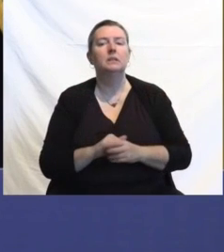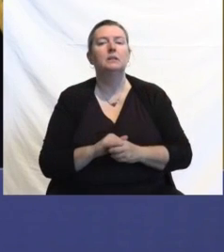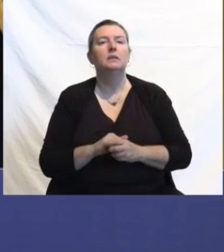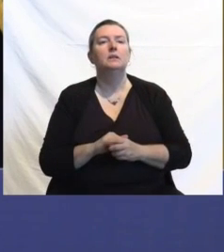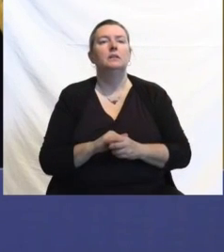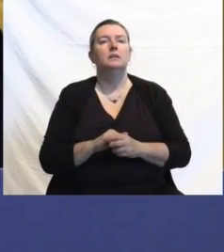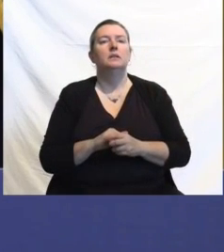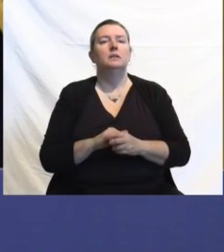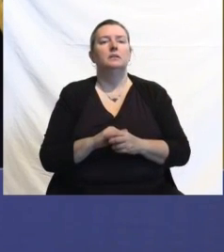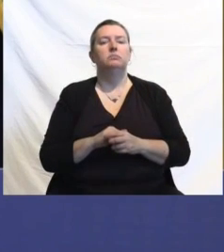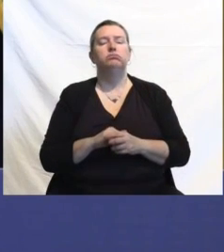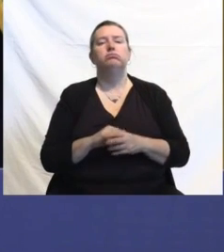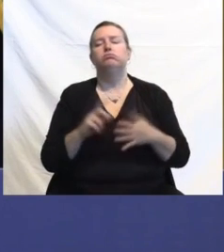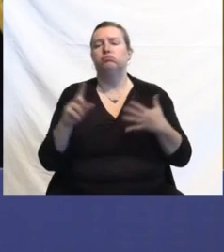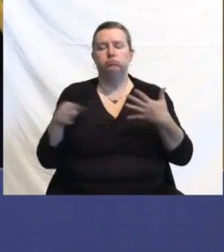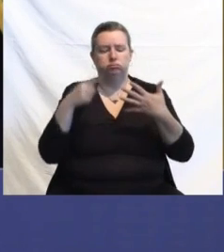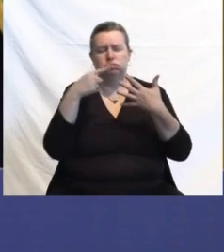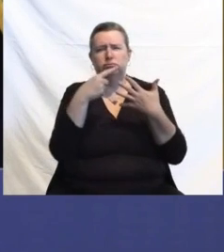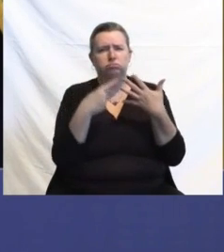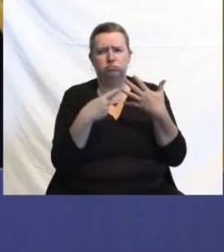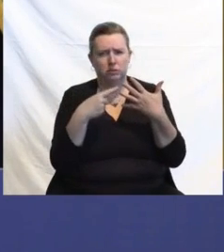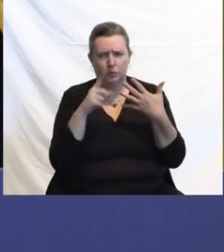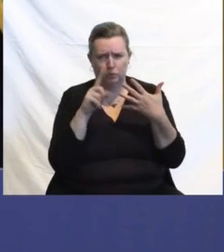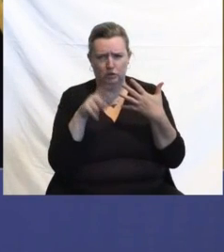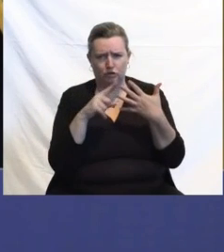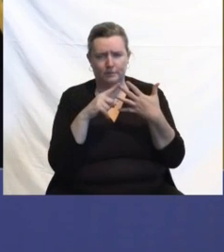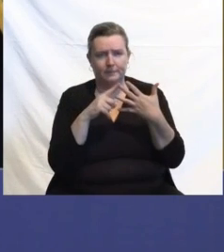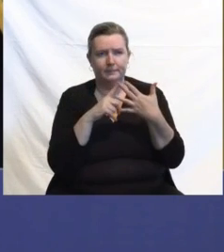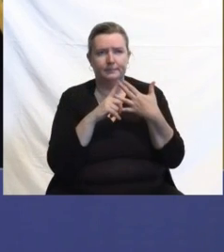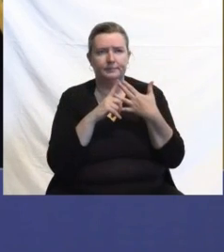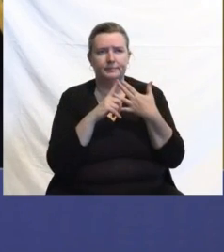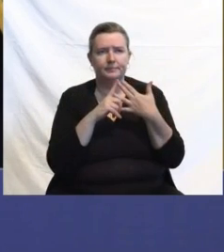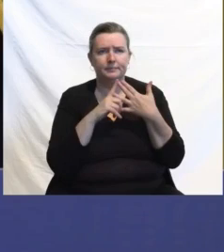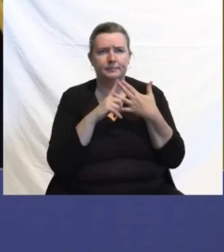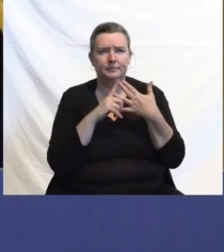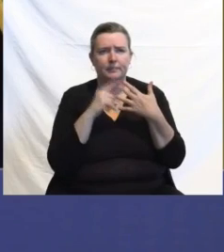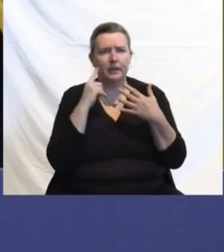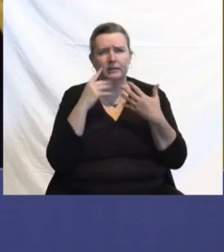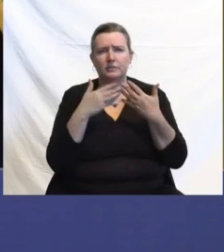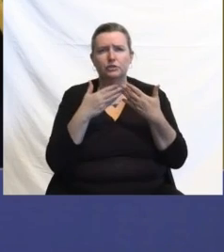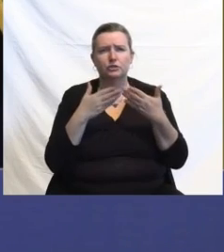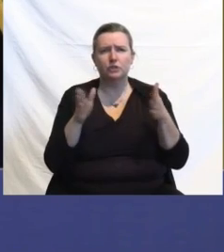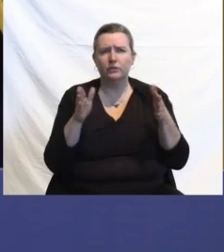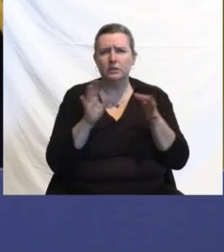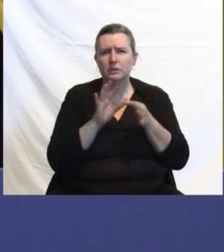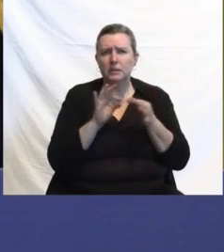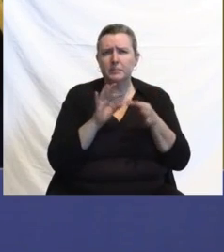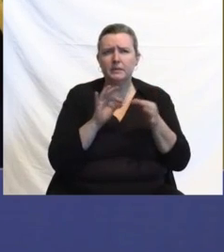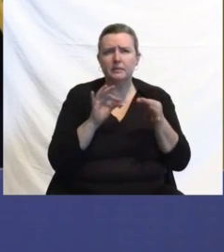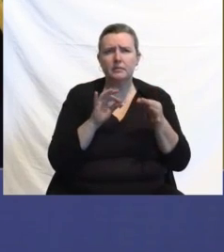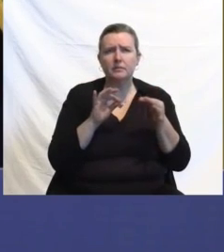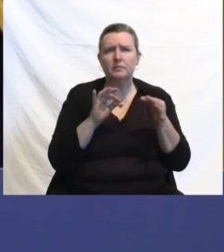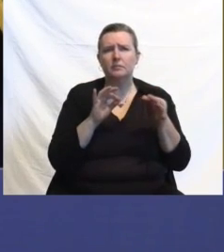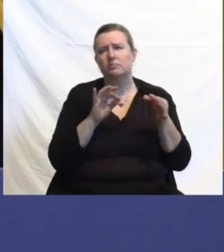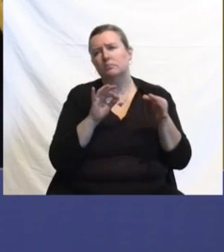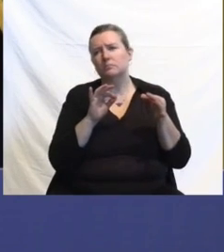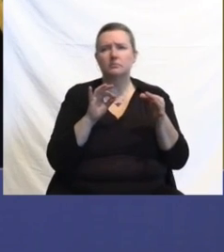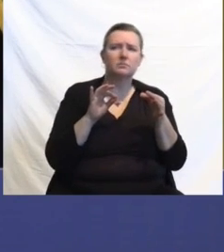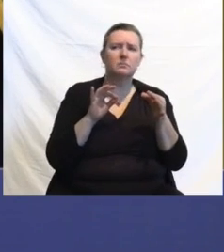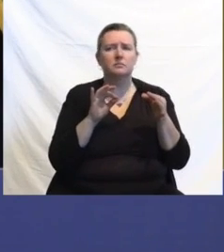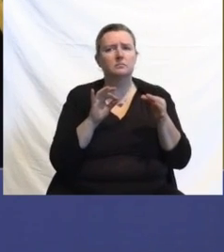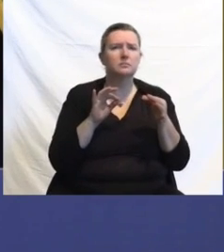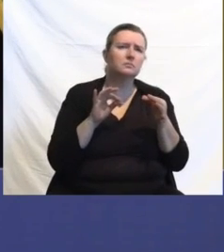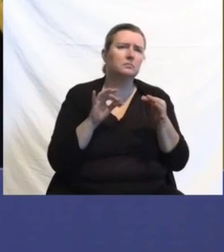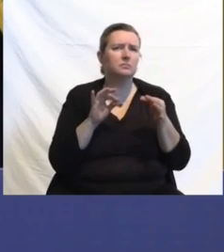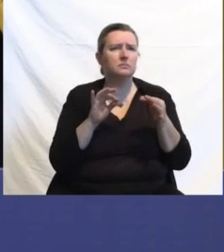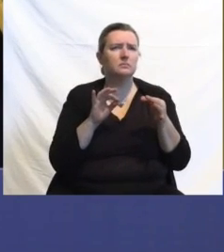Alex. I think that the general comment, while I'm not hanging my hat or we're not hanging our hat on a